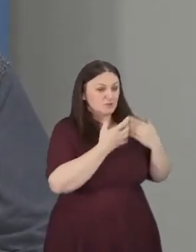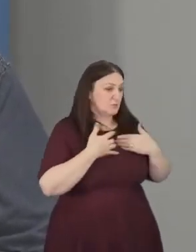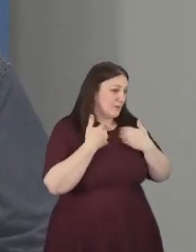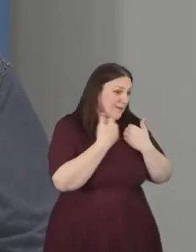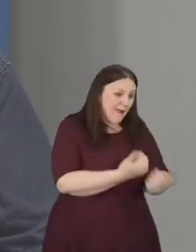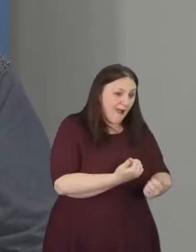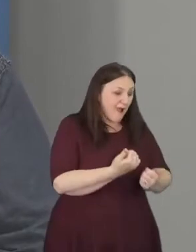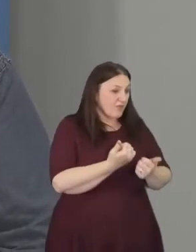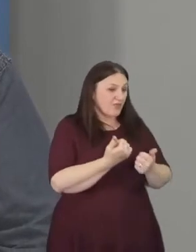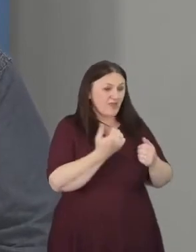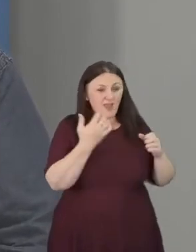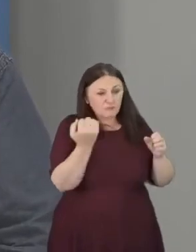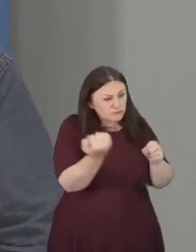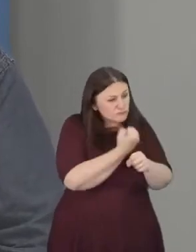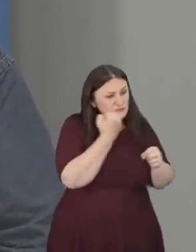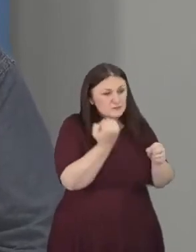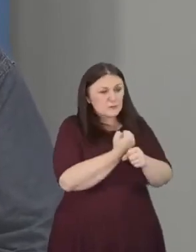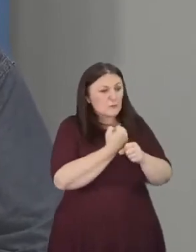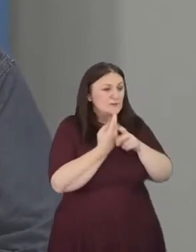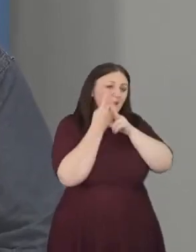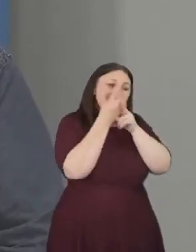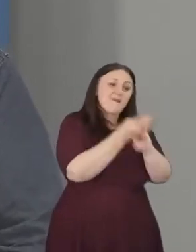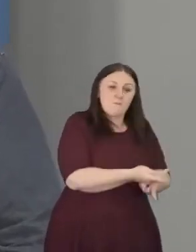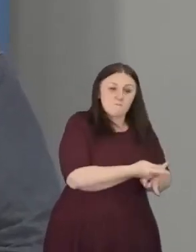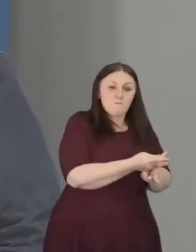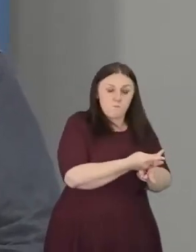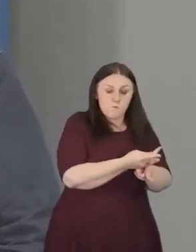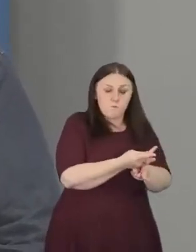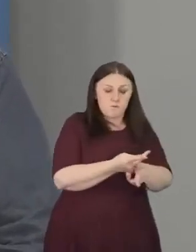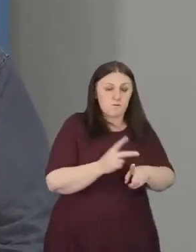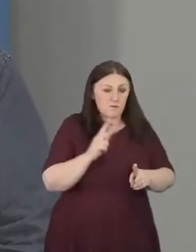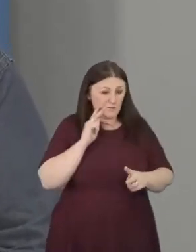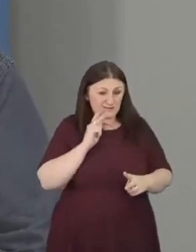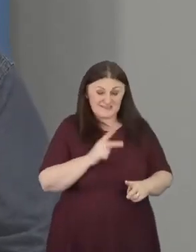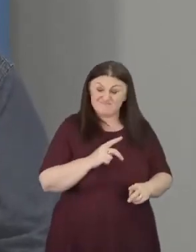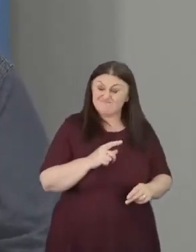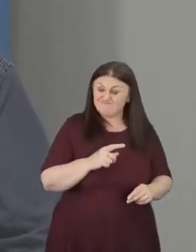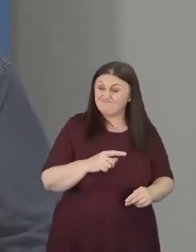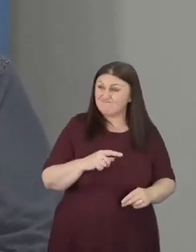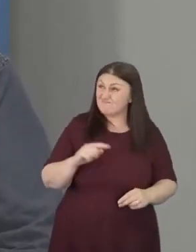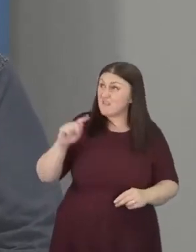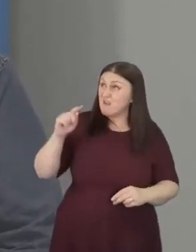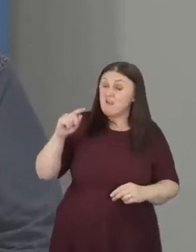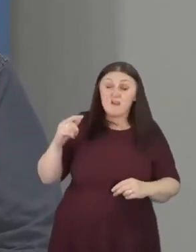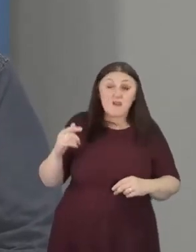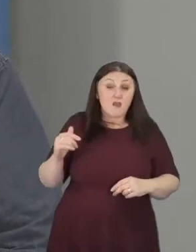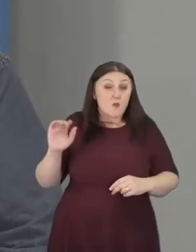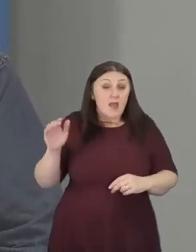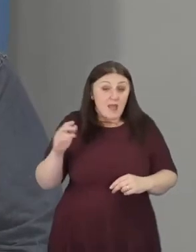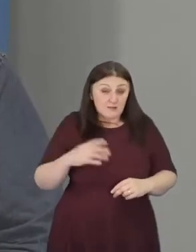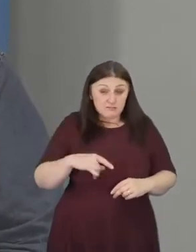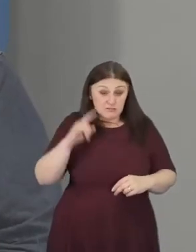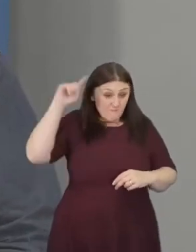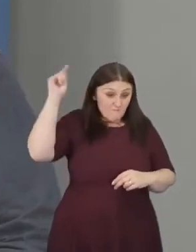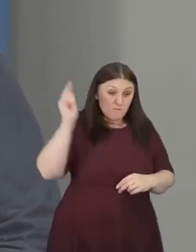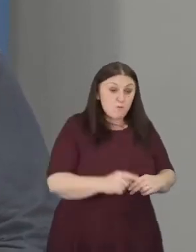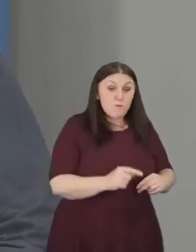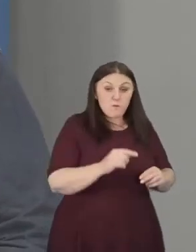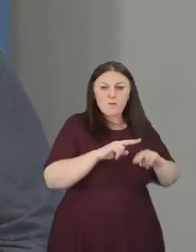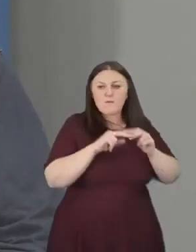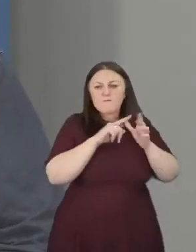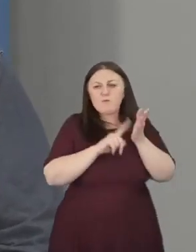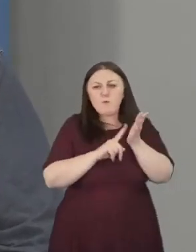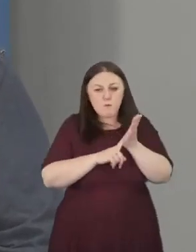We see a world that is impacted by the fall and the result of sin and the way that our environment,